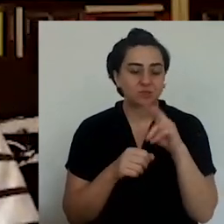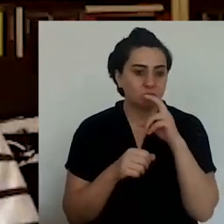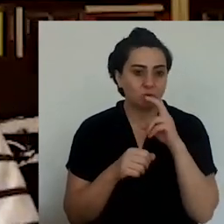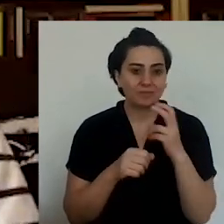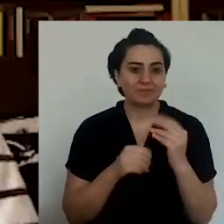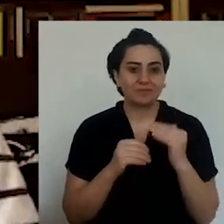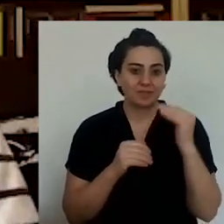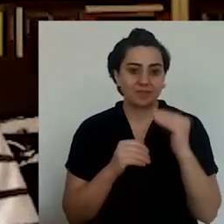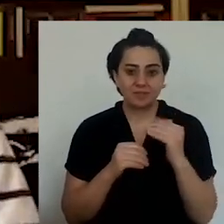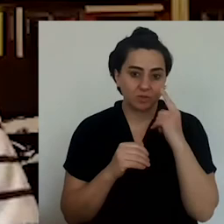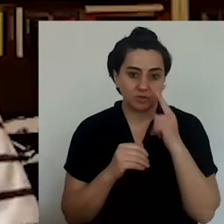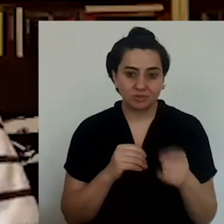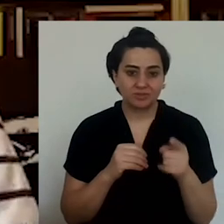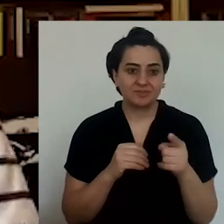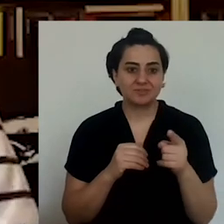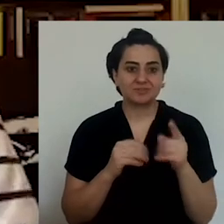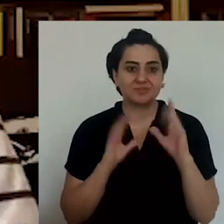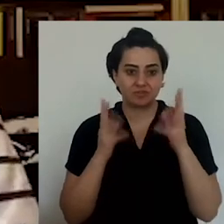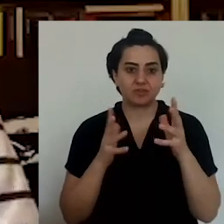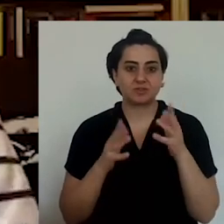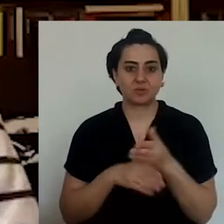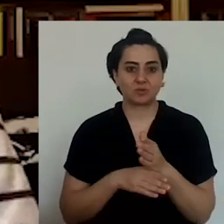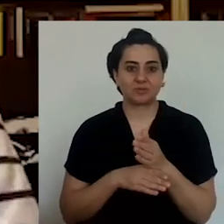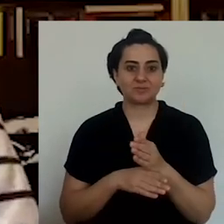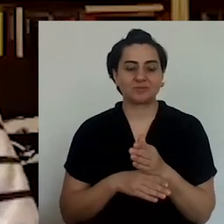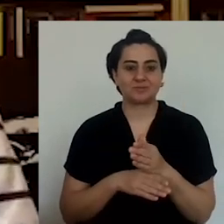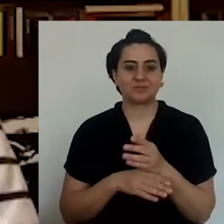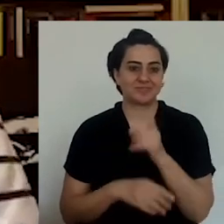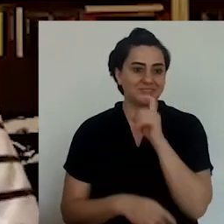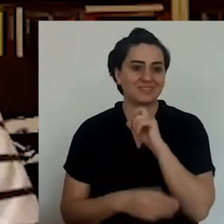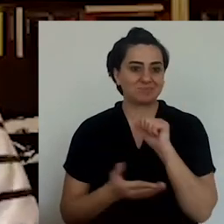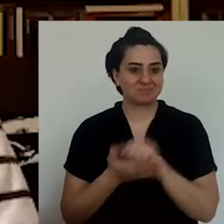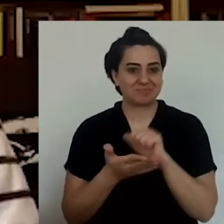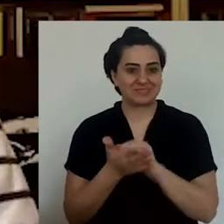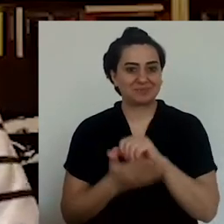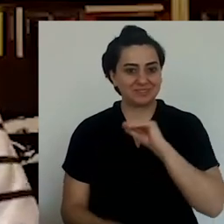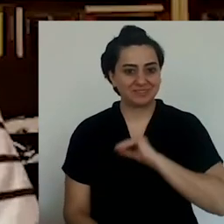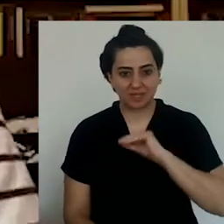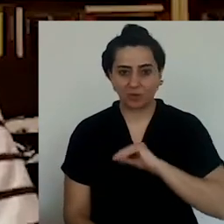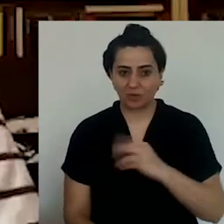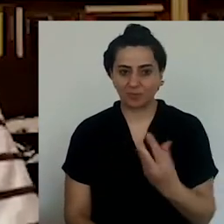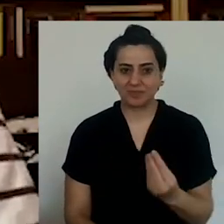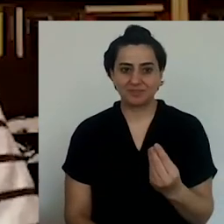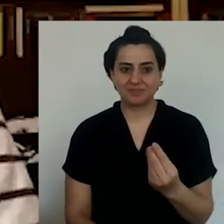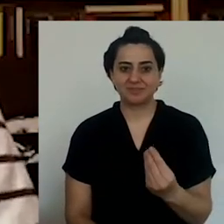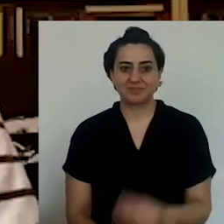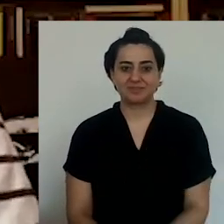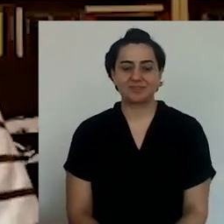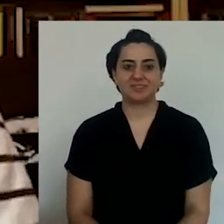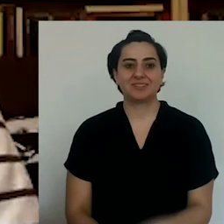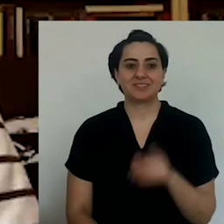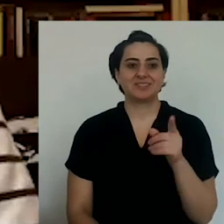And in Takui's dishes, if you see the amount in recipes, maybe you would think it's a typo.